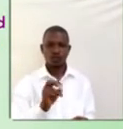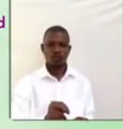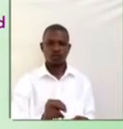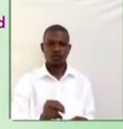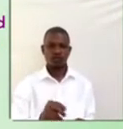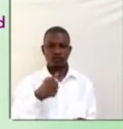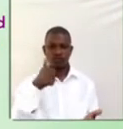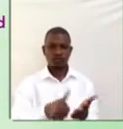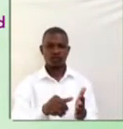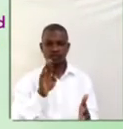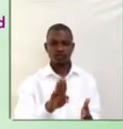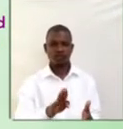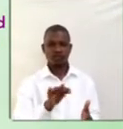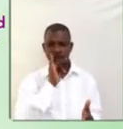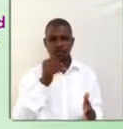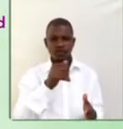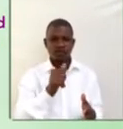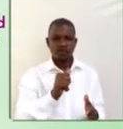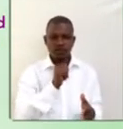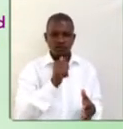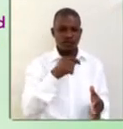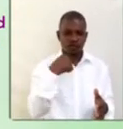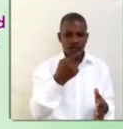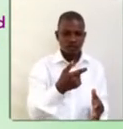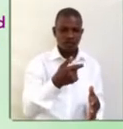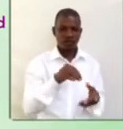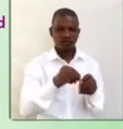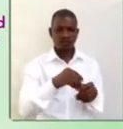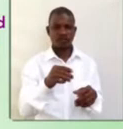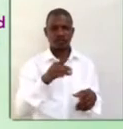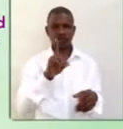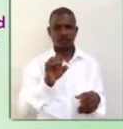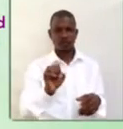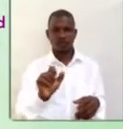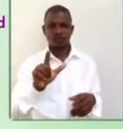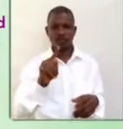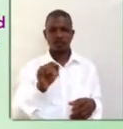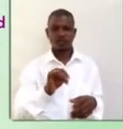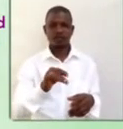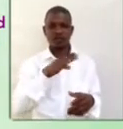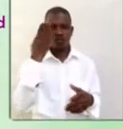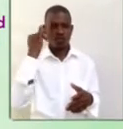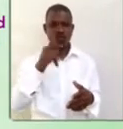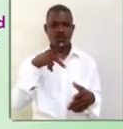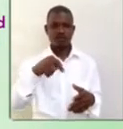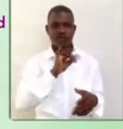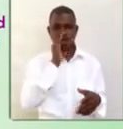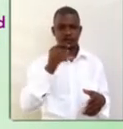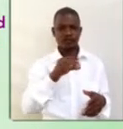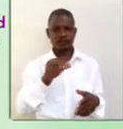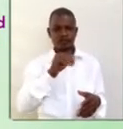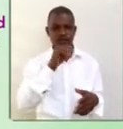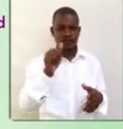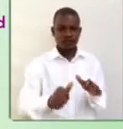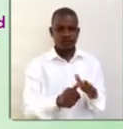Letter B is silent in doubt. And Dutter. While P is silent in